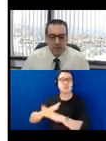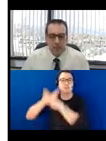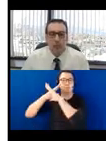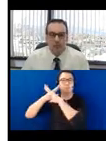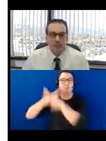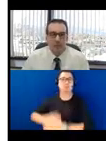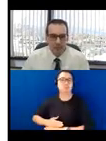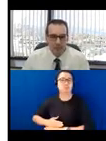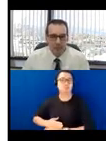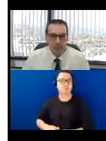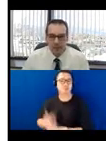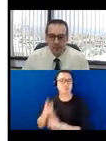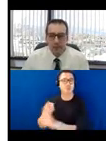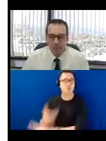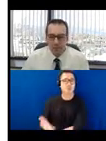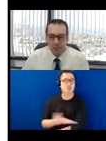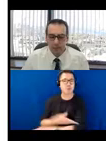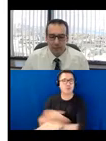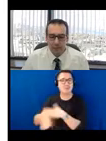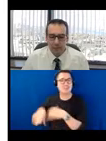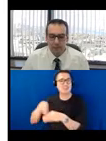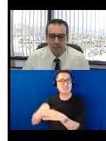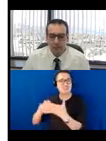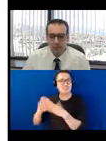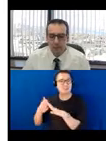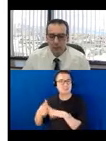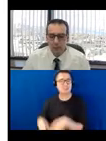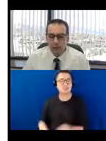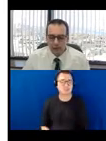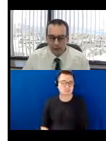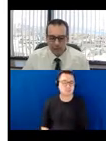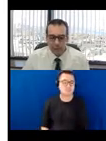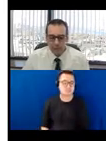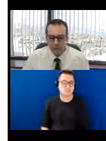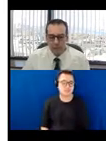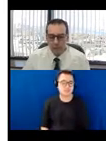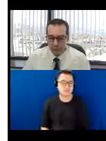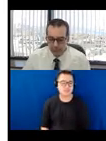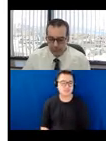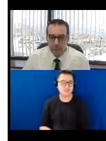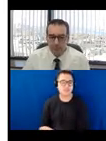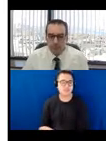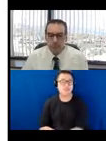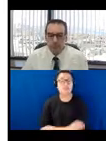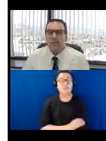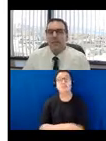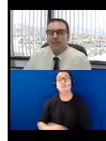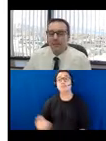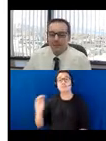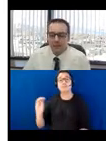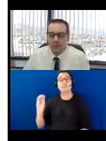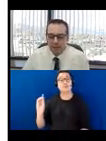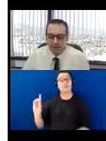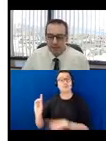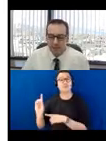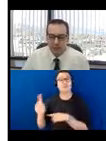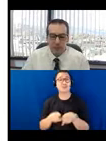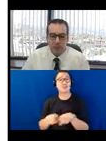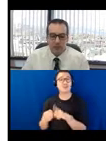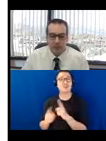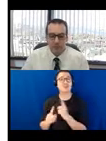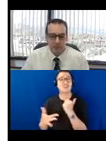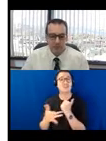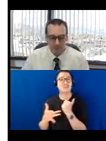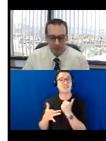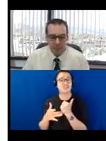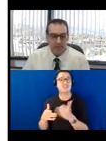to improve accessibility within the community. We also MOD serves as a lead technical advisor to local